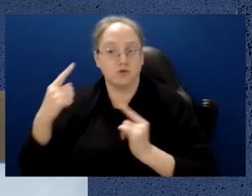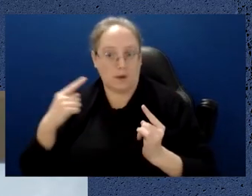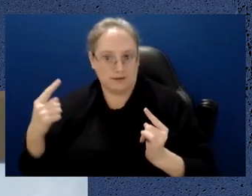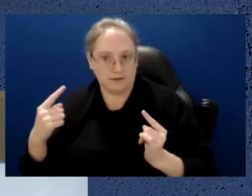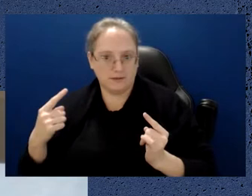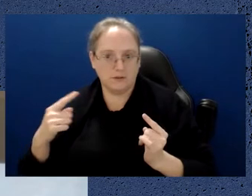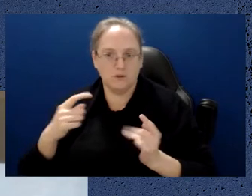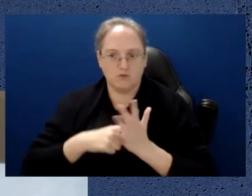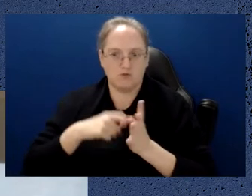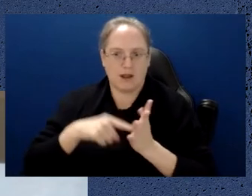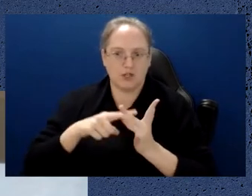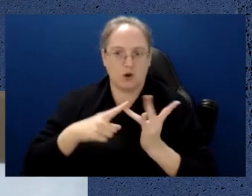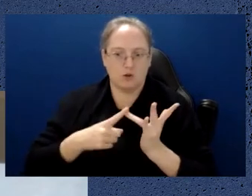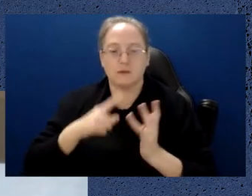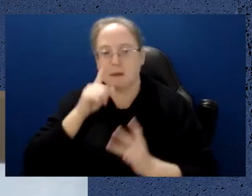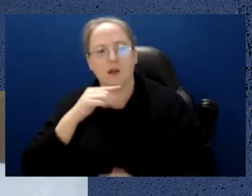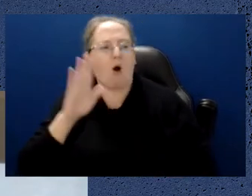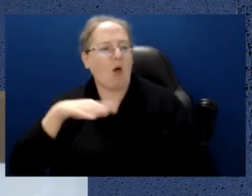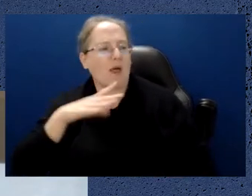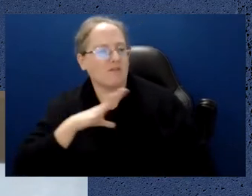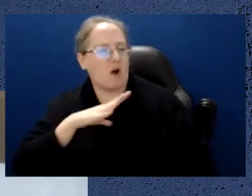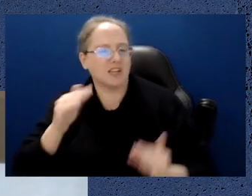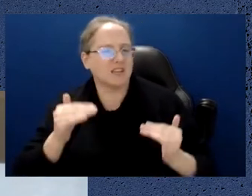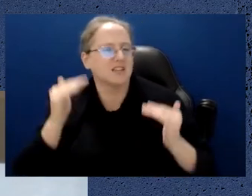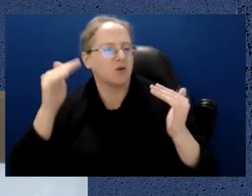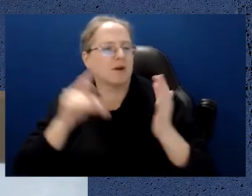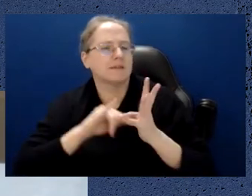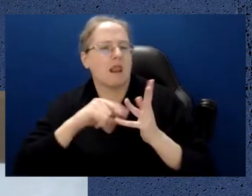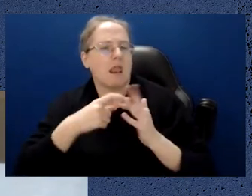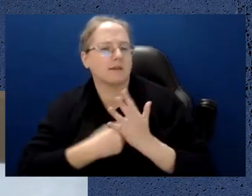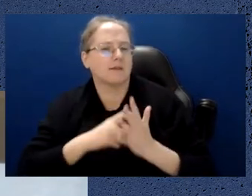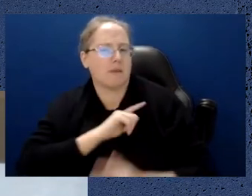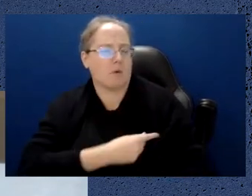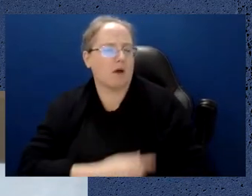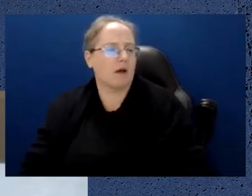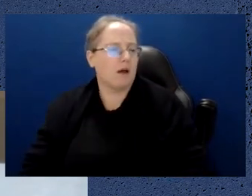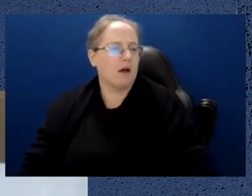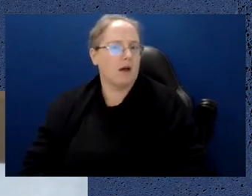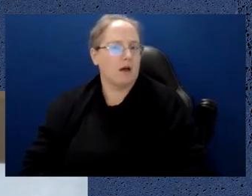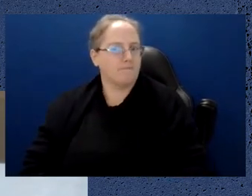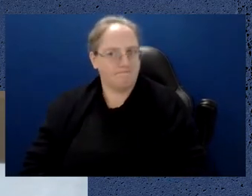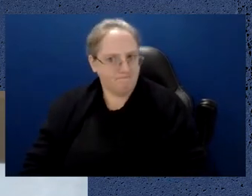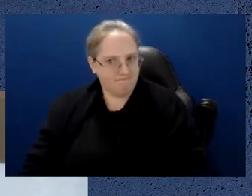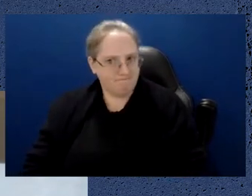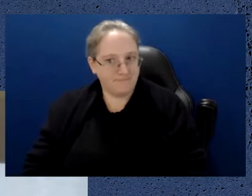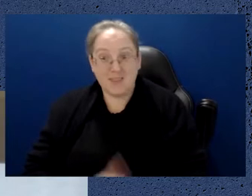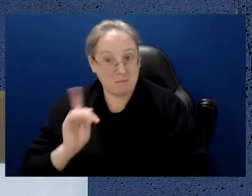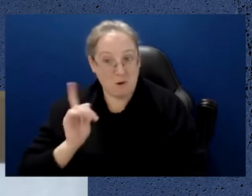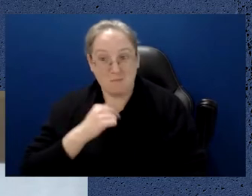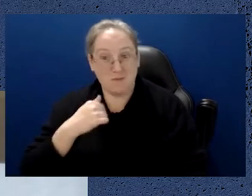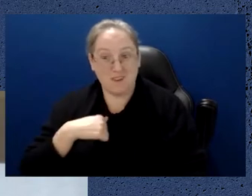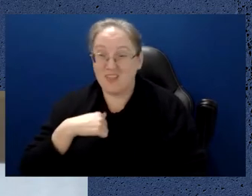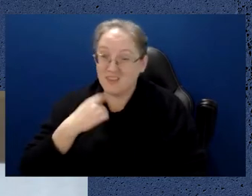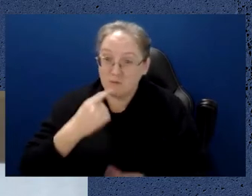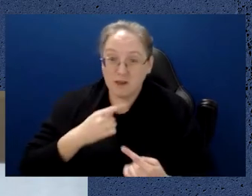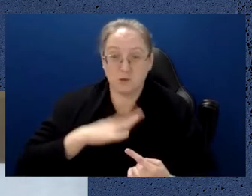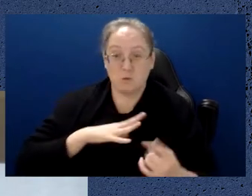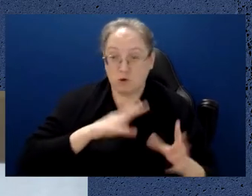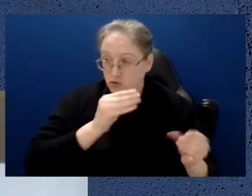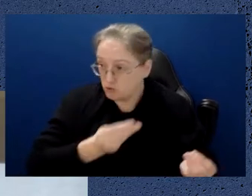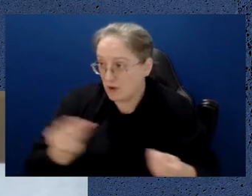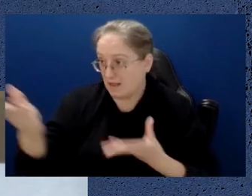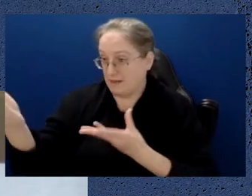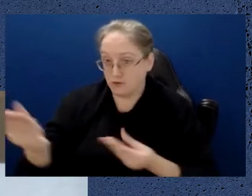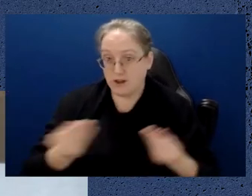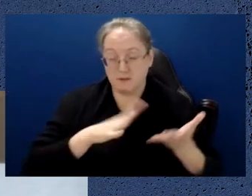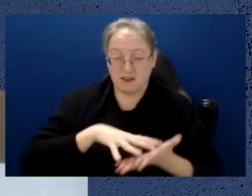signal to noise ratios. And again, in robust debates, colleagues would say, well, so that's fine. Just turn the laser power up. But we're getting to the point where the amount